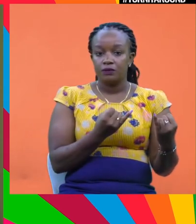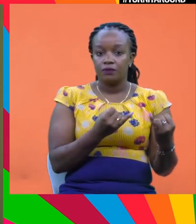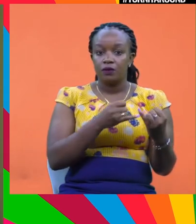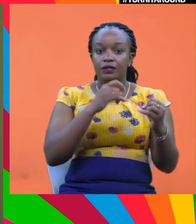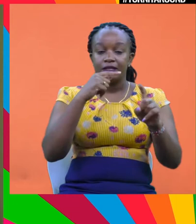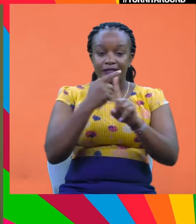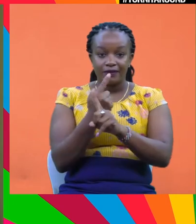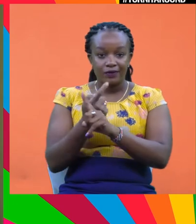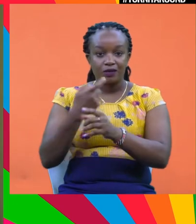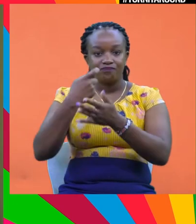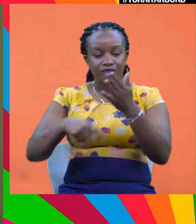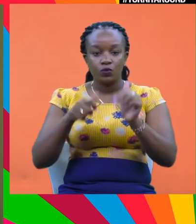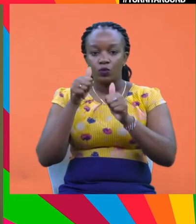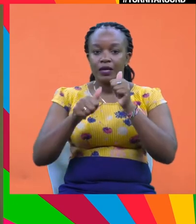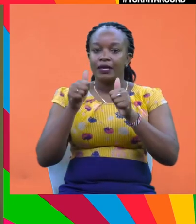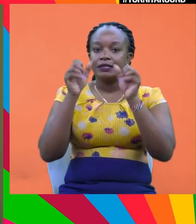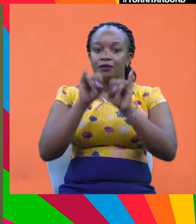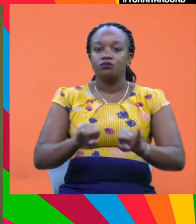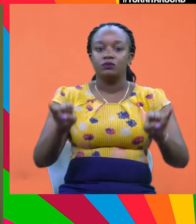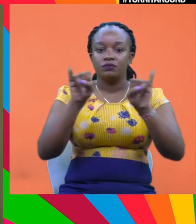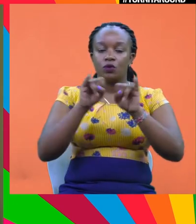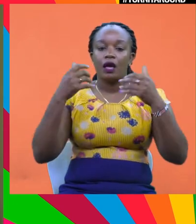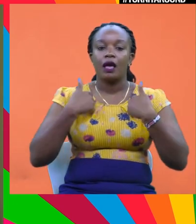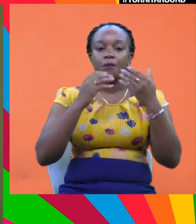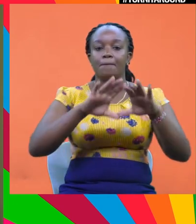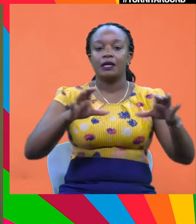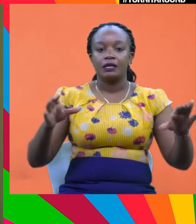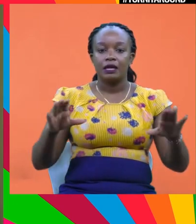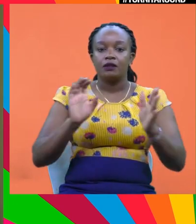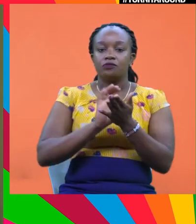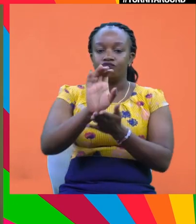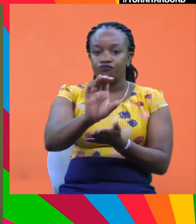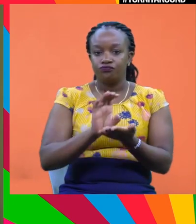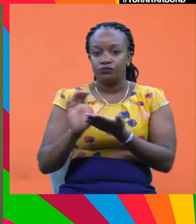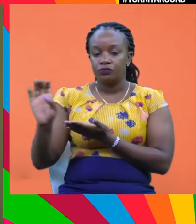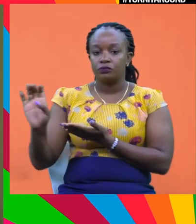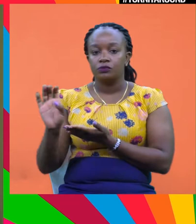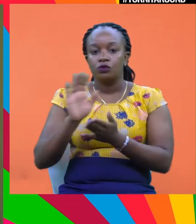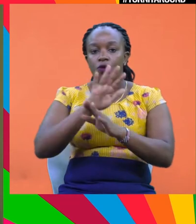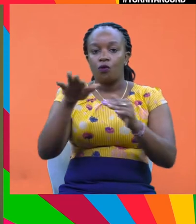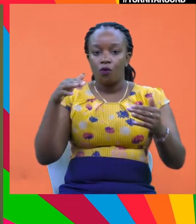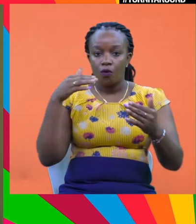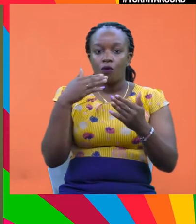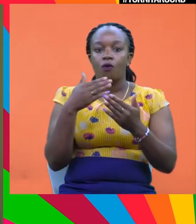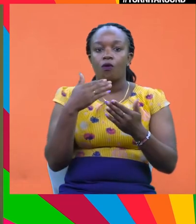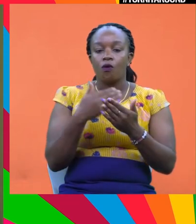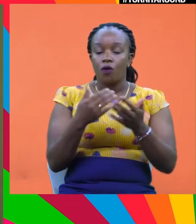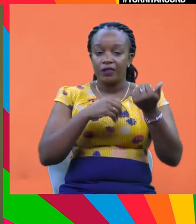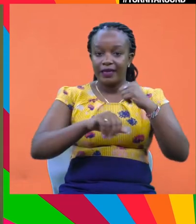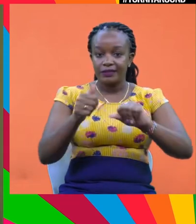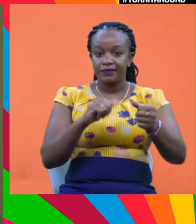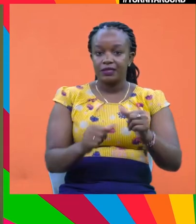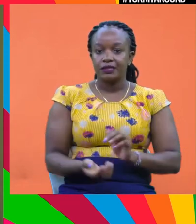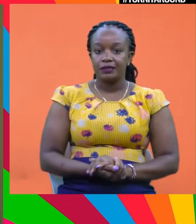carbon prices, which are essential to provide market signals to allocate capital away from high-emission to low-emission